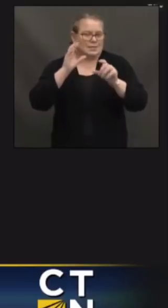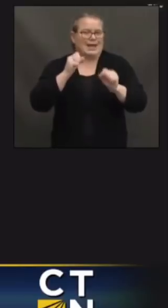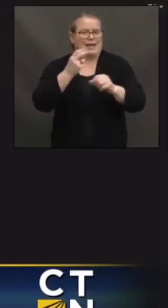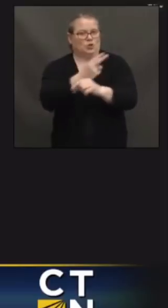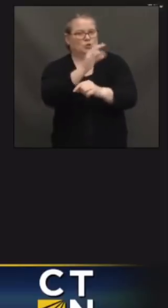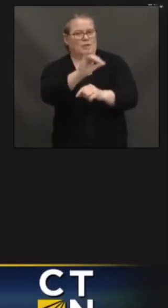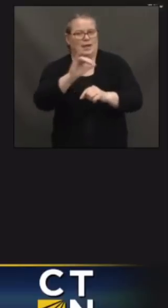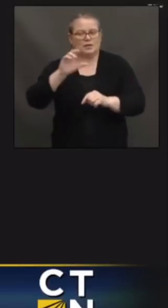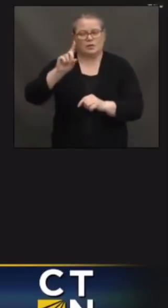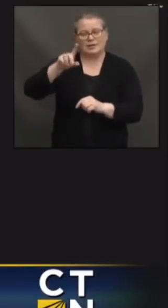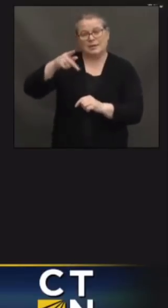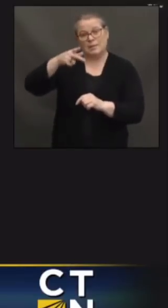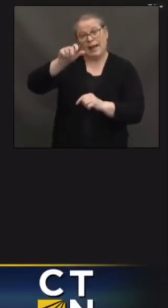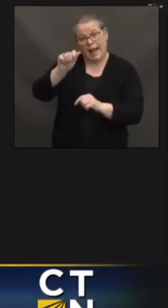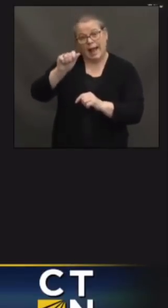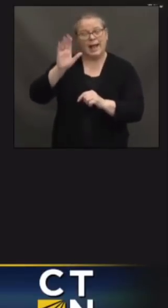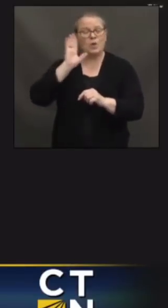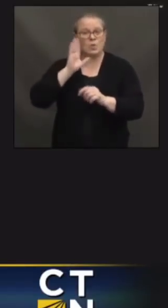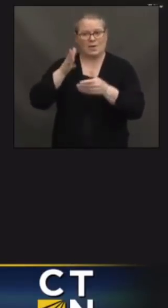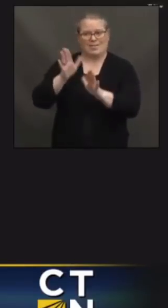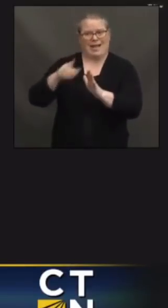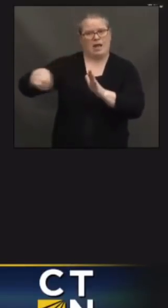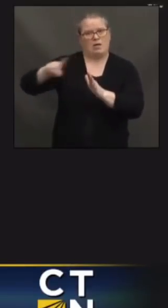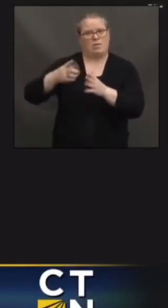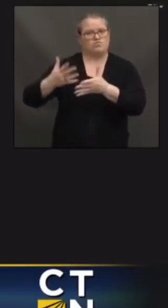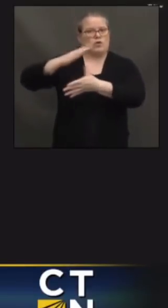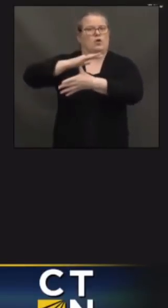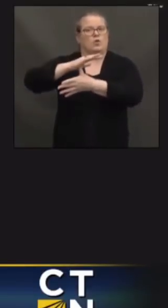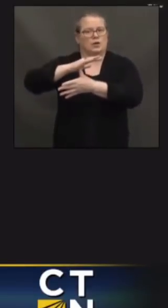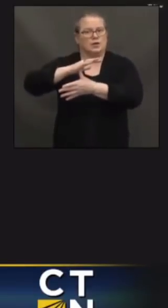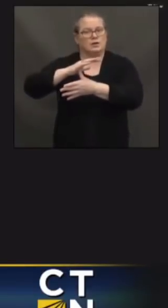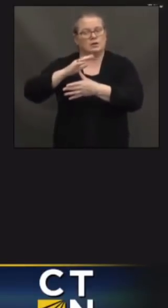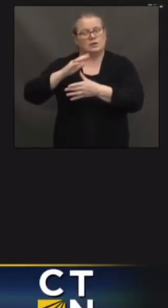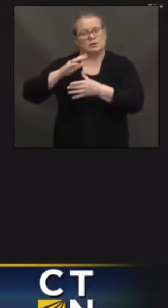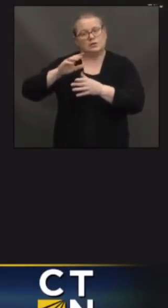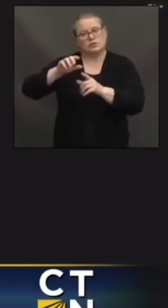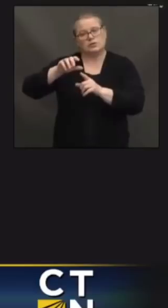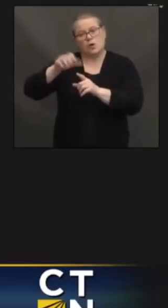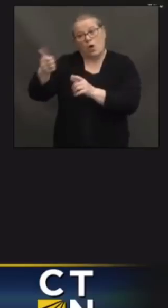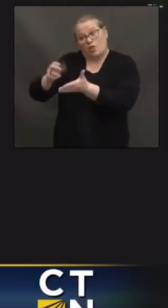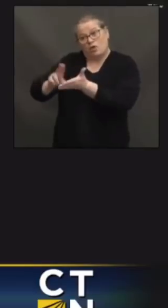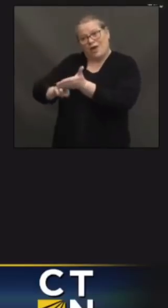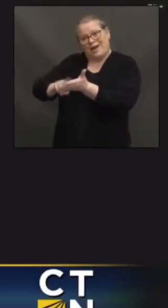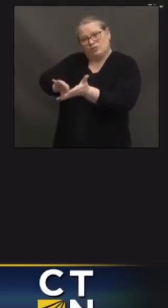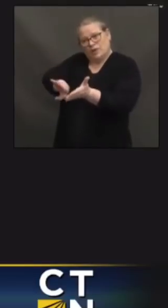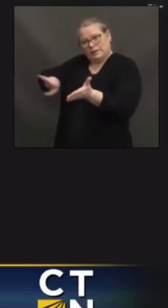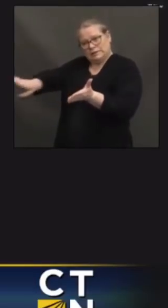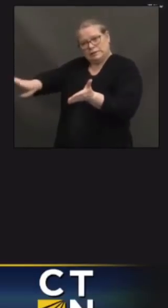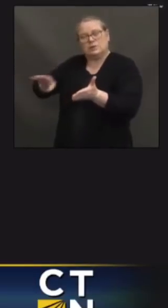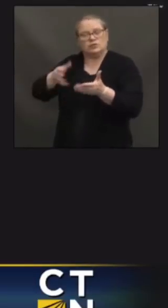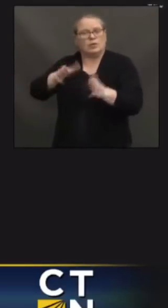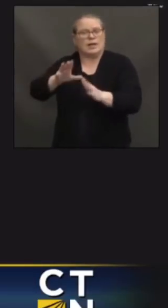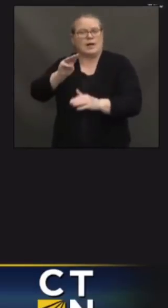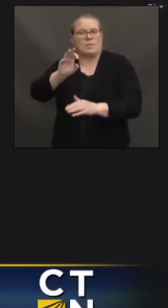them preference, frankly, allow for other contracts to be set aside so that Merck can get what it needs to be able to start